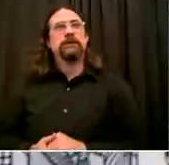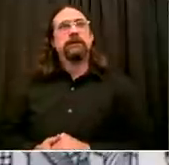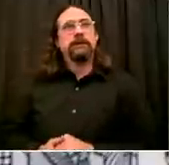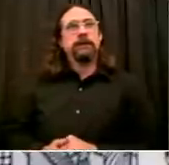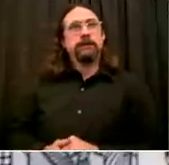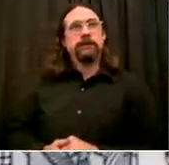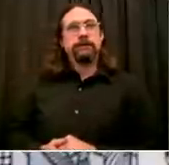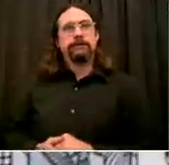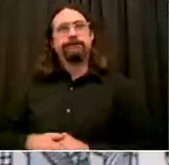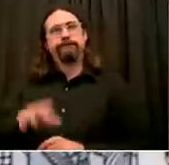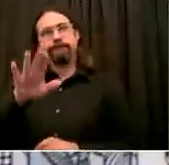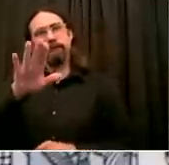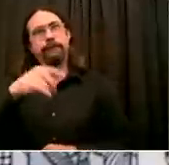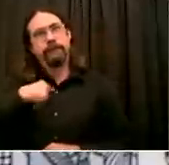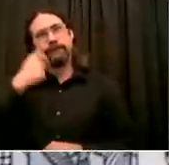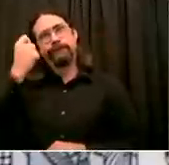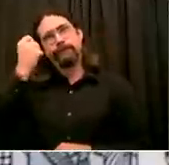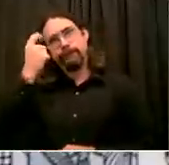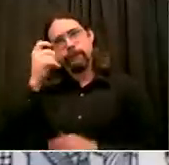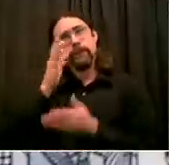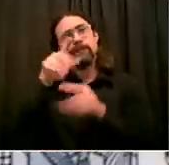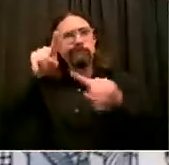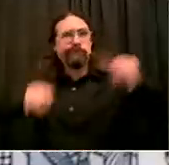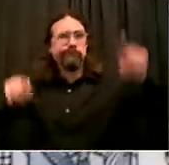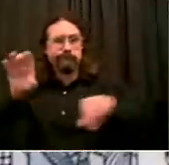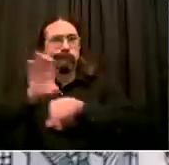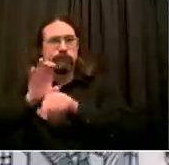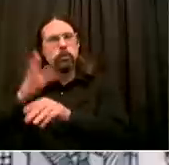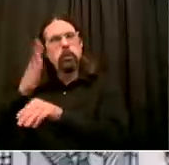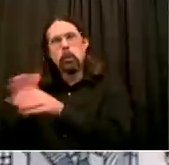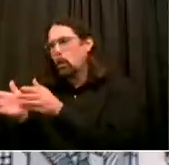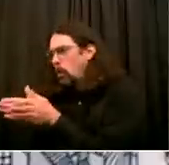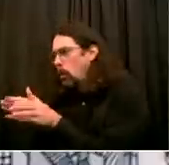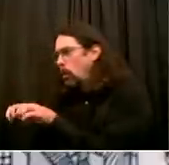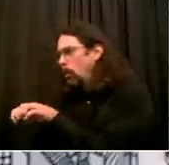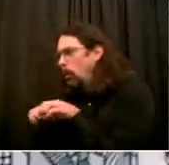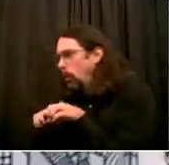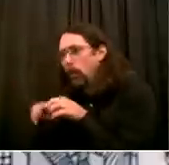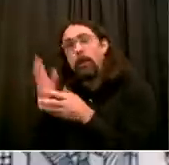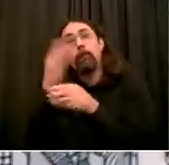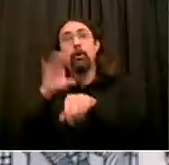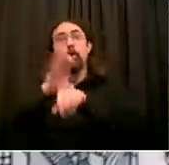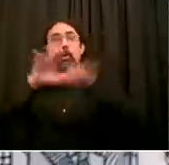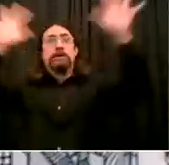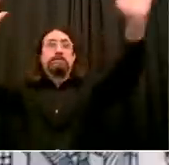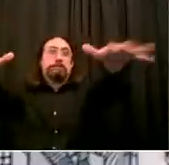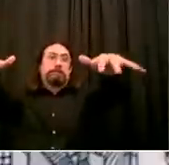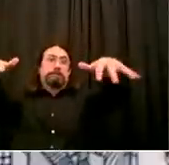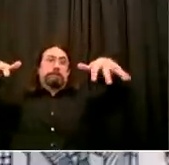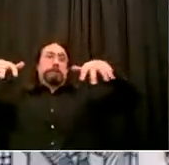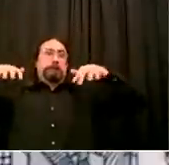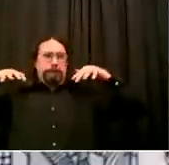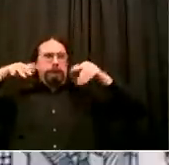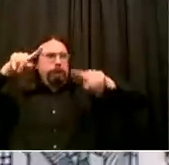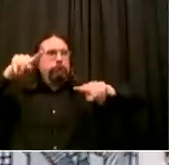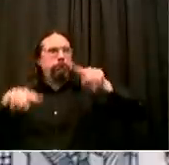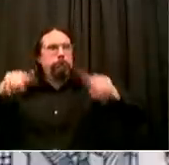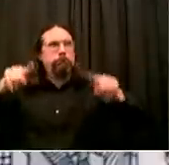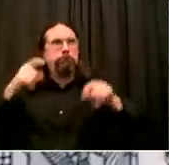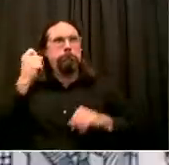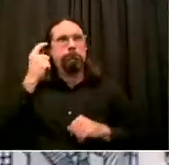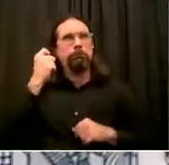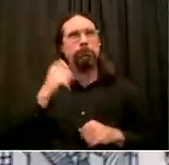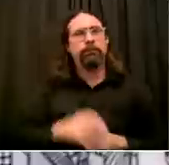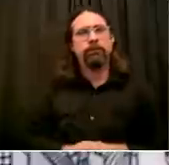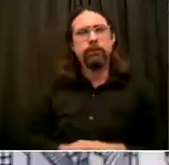asking people to do something exceptional to help stop a problem from growing and stop it from spreading, I think that's fair. And I think the courts will understand